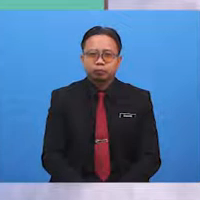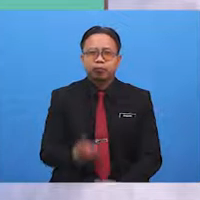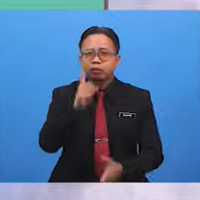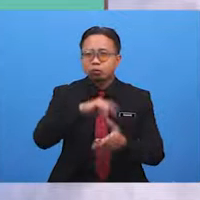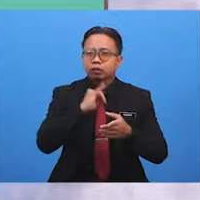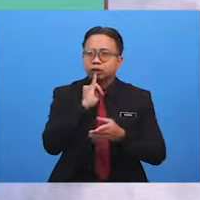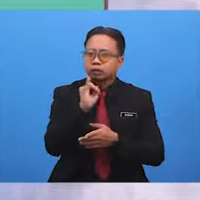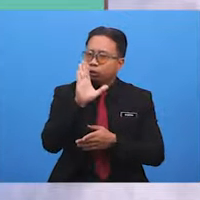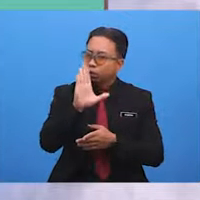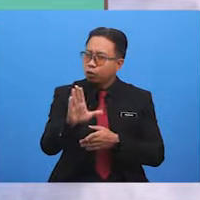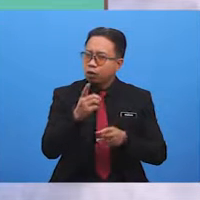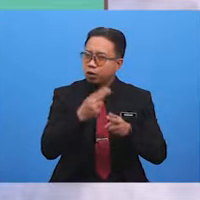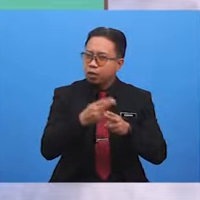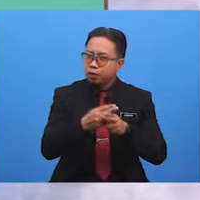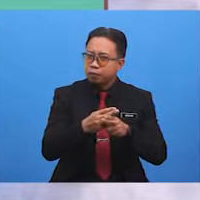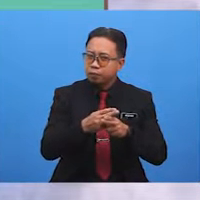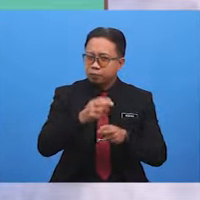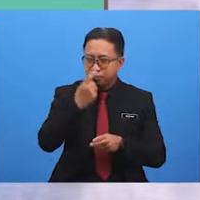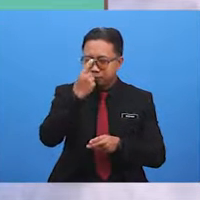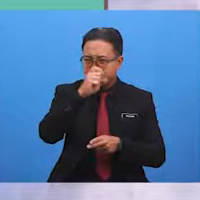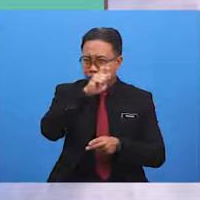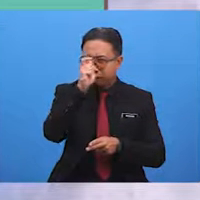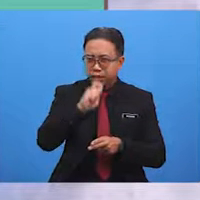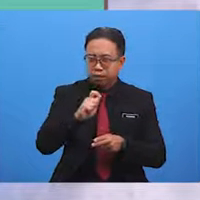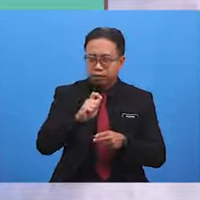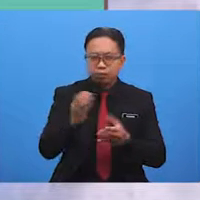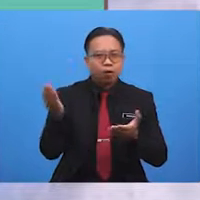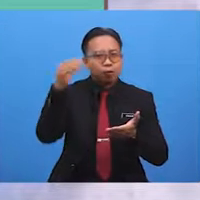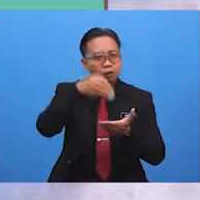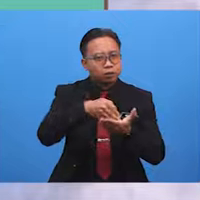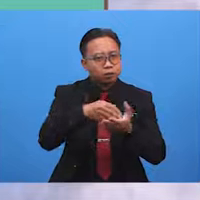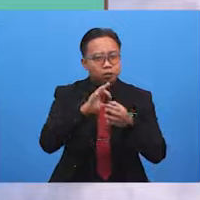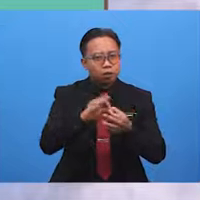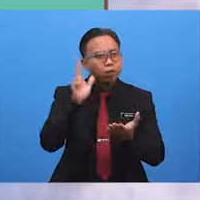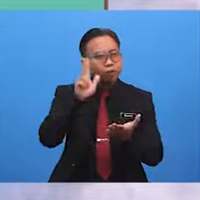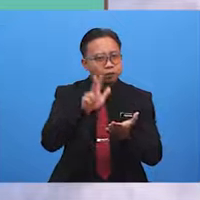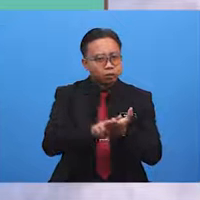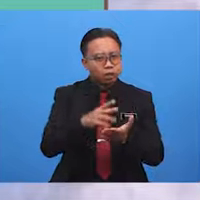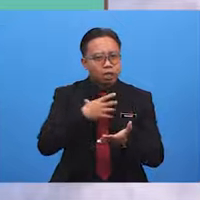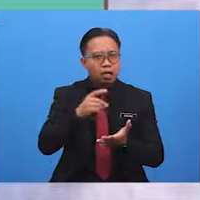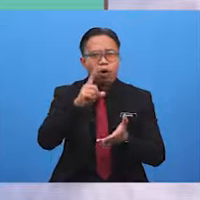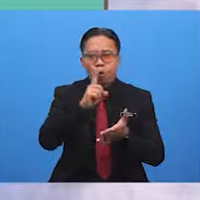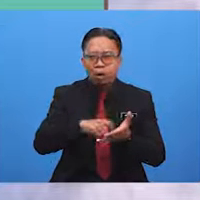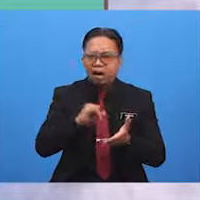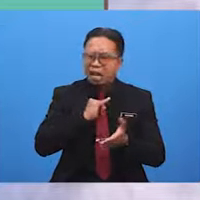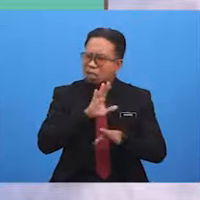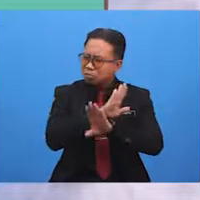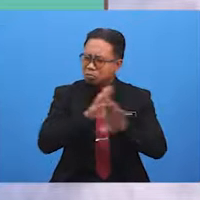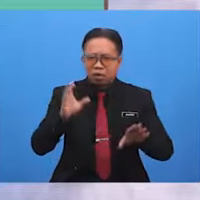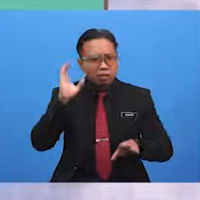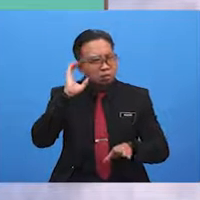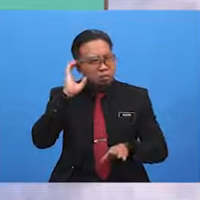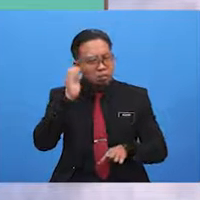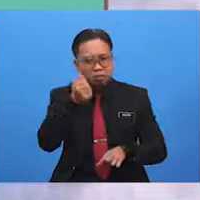what is your name? To ask for repetition or confirmation like, what? I can't hear you.